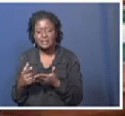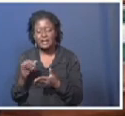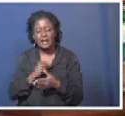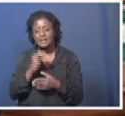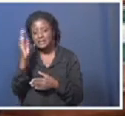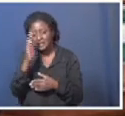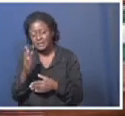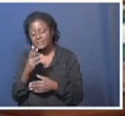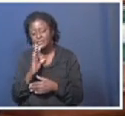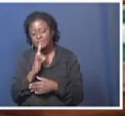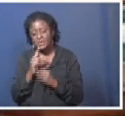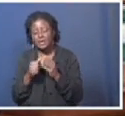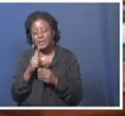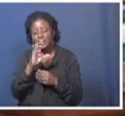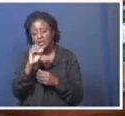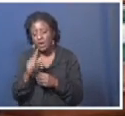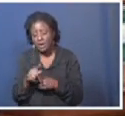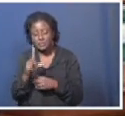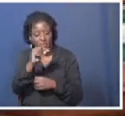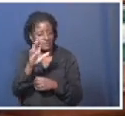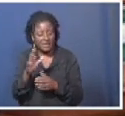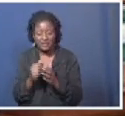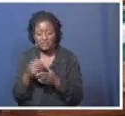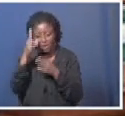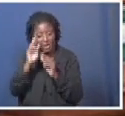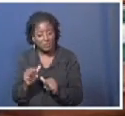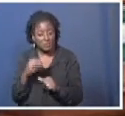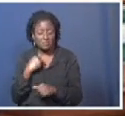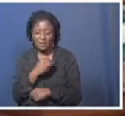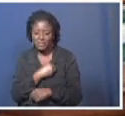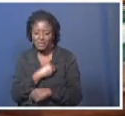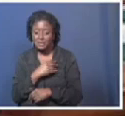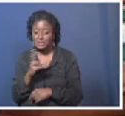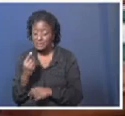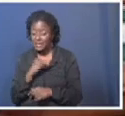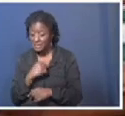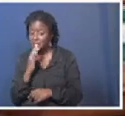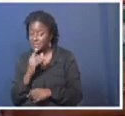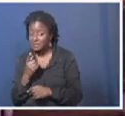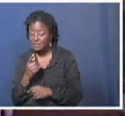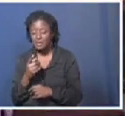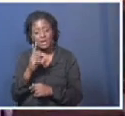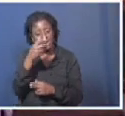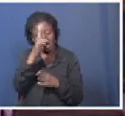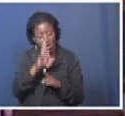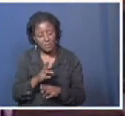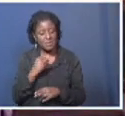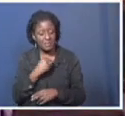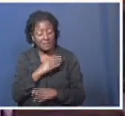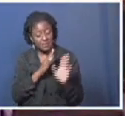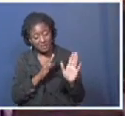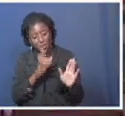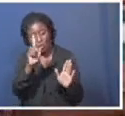I never spoke about COP 25. Honourable member. Did I speak about COP Honourable member. One member is on the floor.